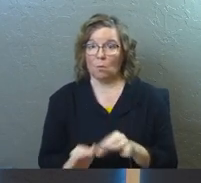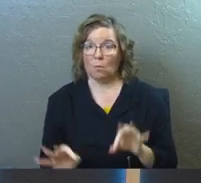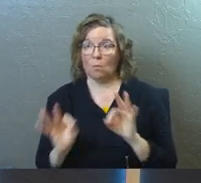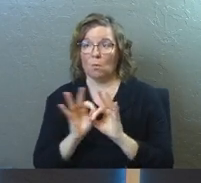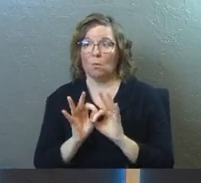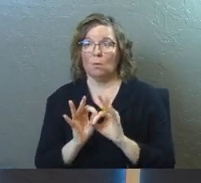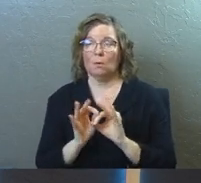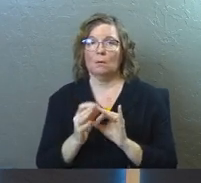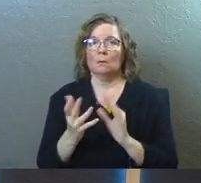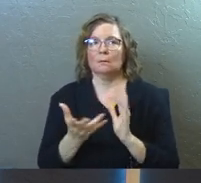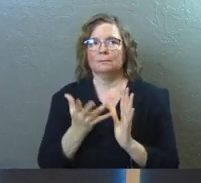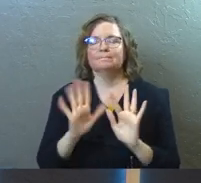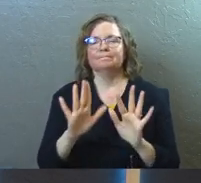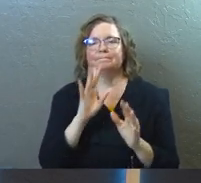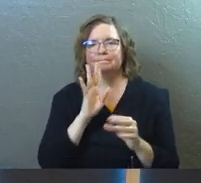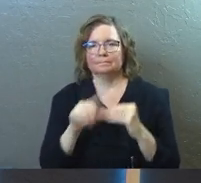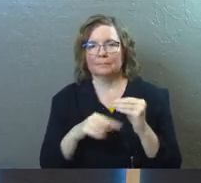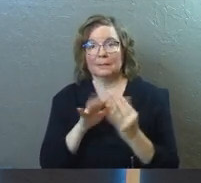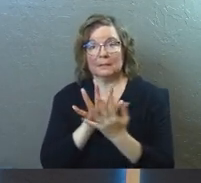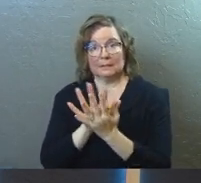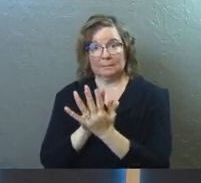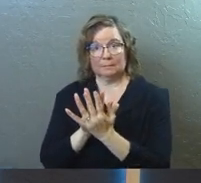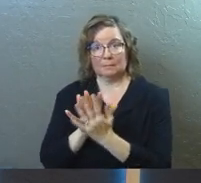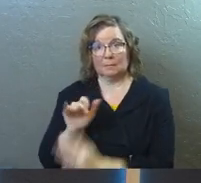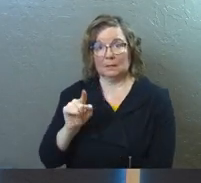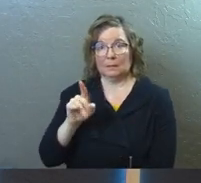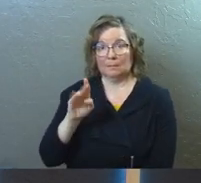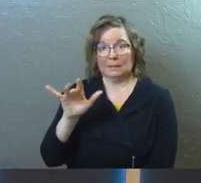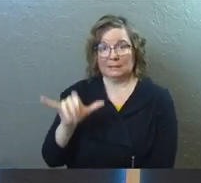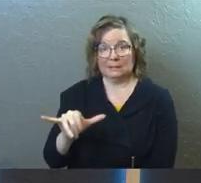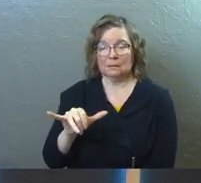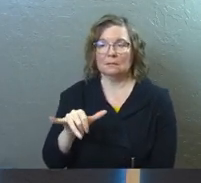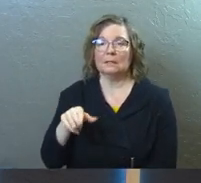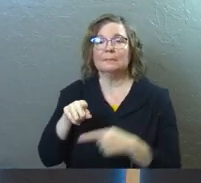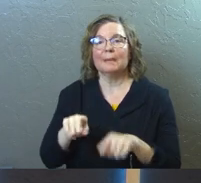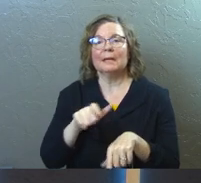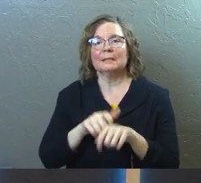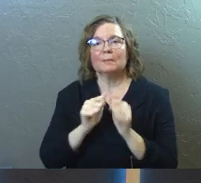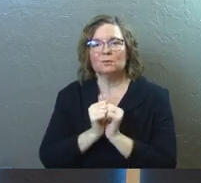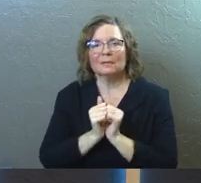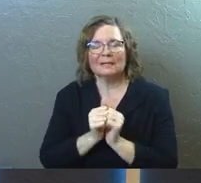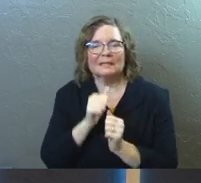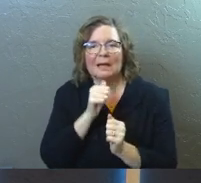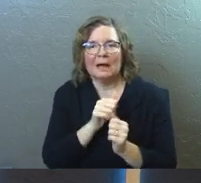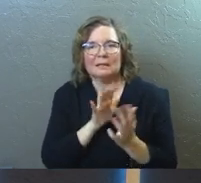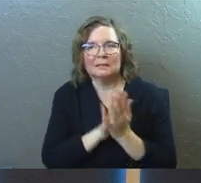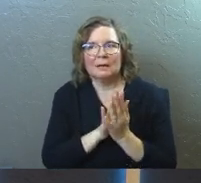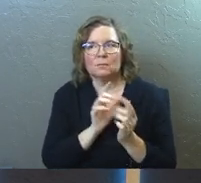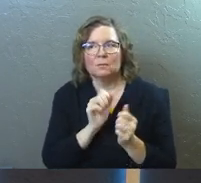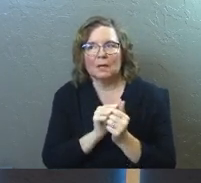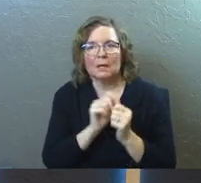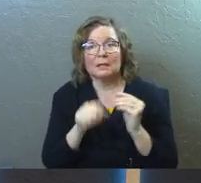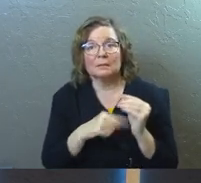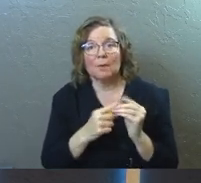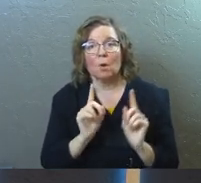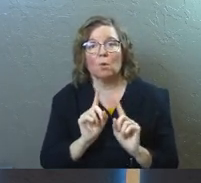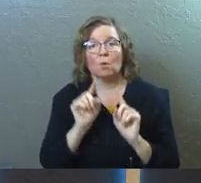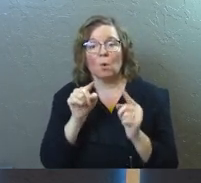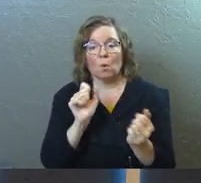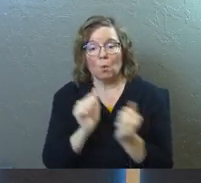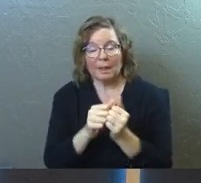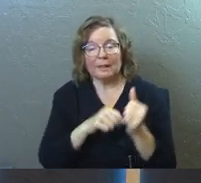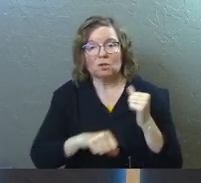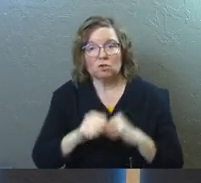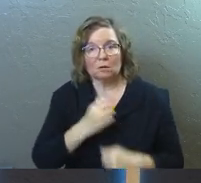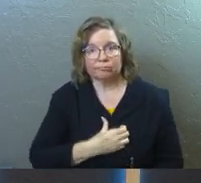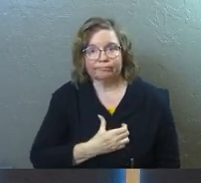importantly, um, let me talk to you about intimacy for a second. It's, it's spending time together, but not just spending time together. It's about going there